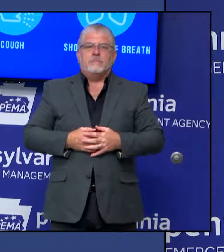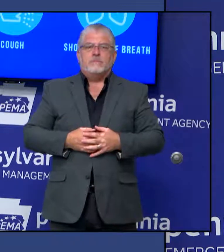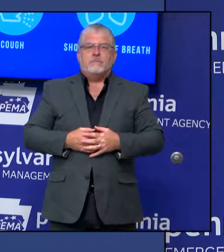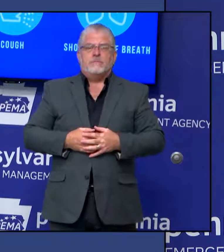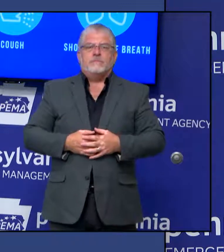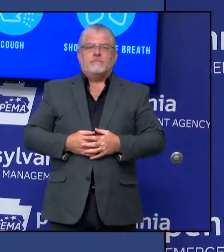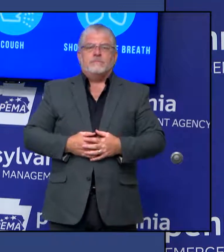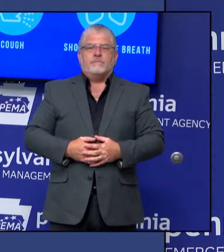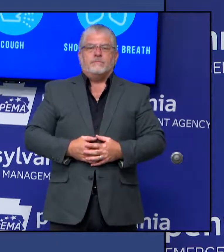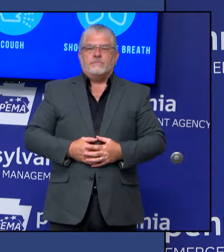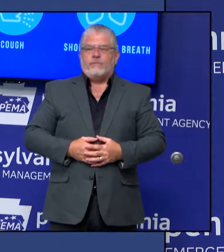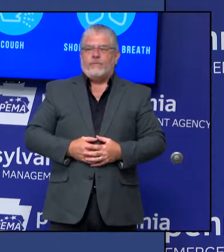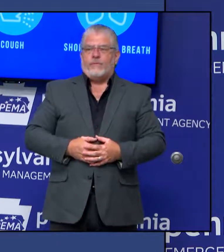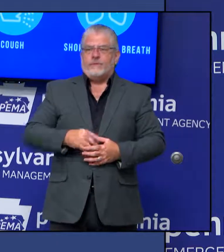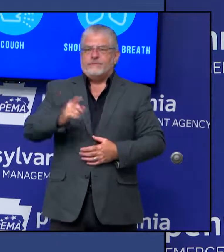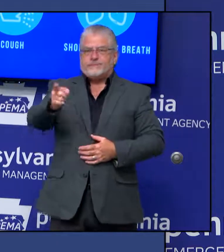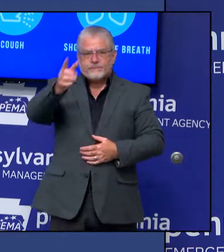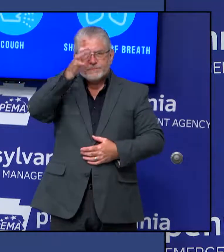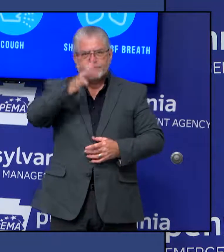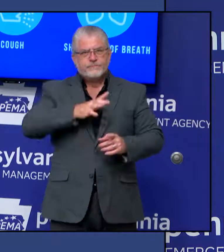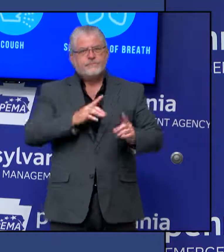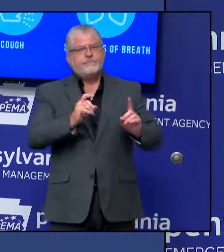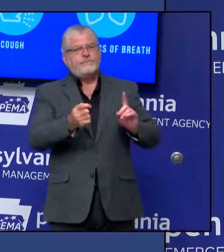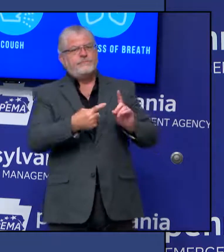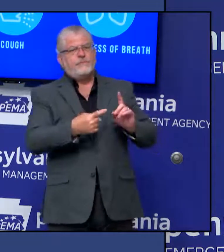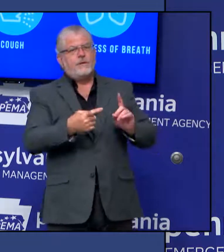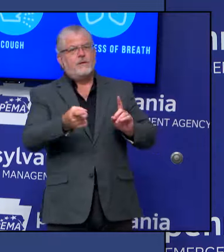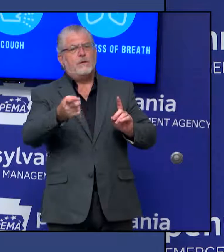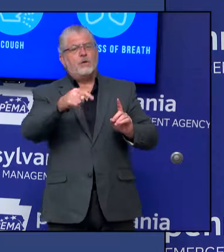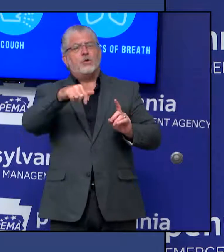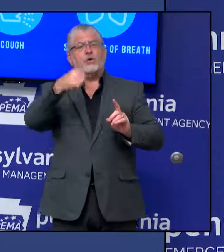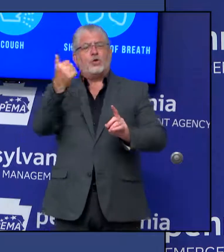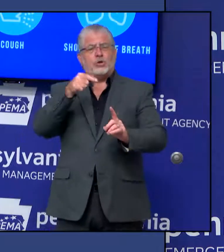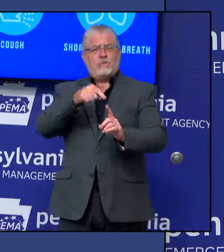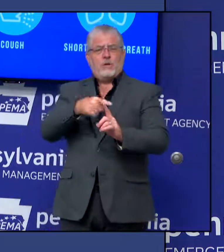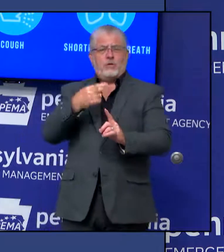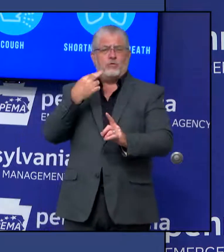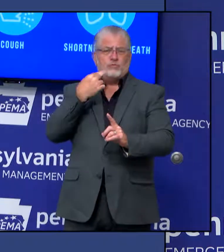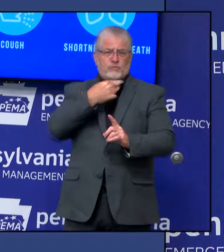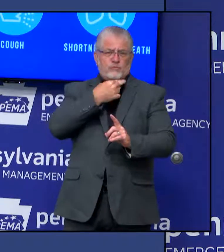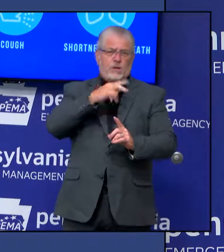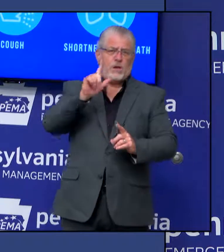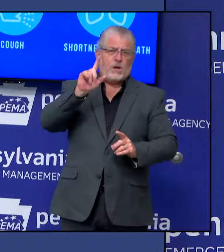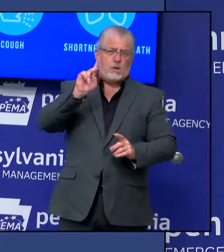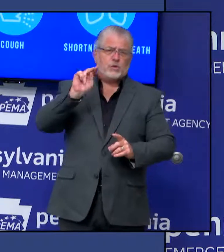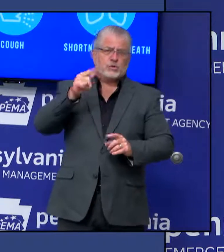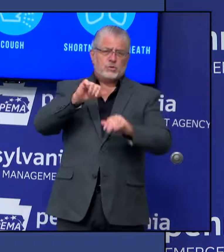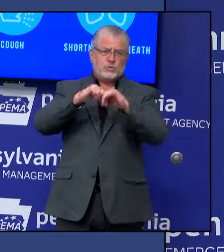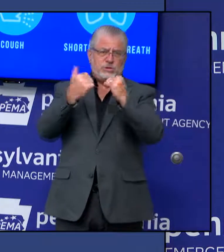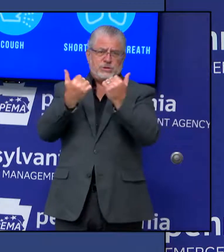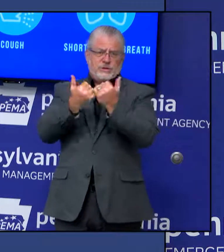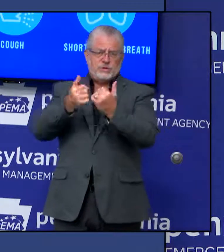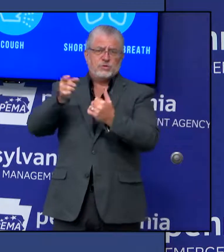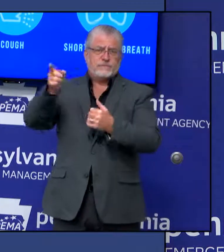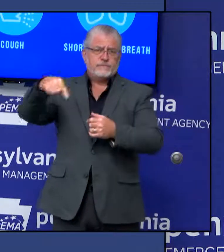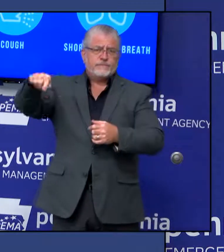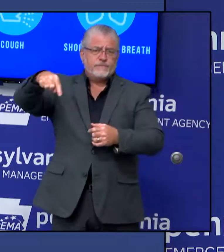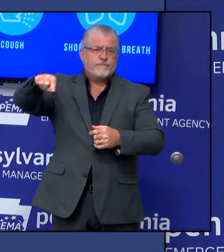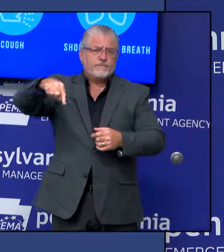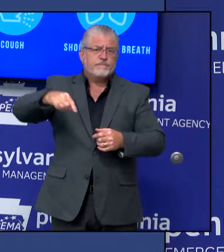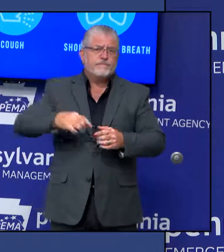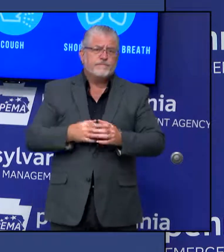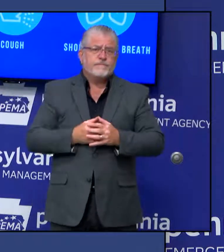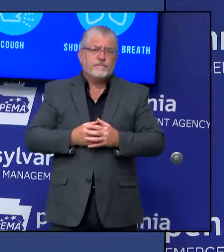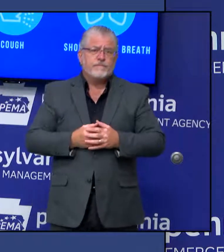restaurant and lodging association is concerned about is indoor banquets of any sort. So if I'm a restaurant that seats 200, 50% capacity is 100.